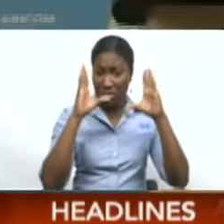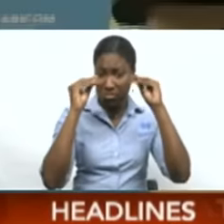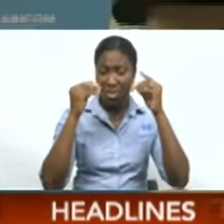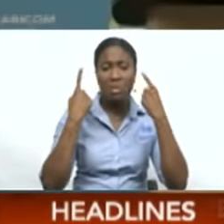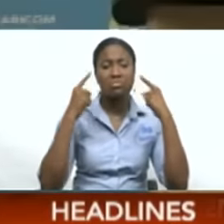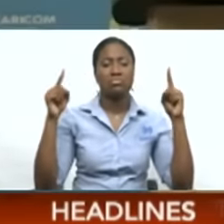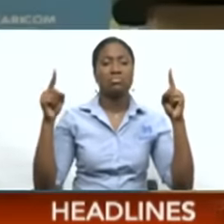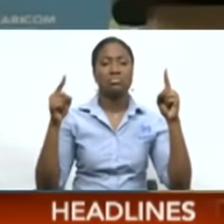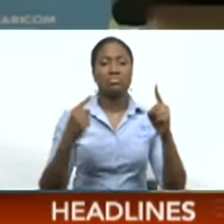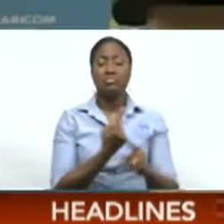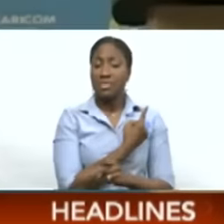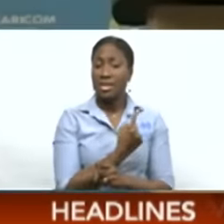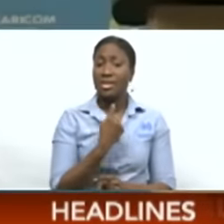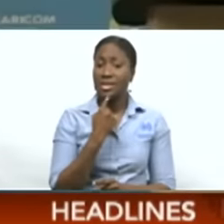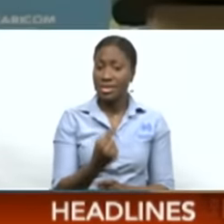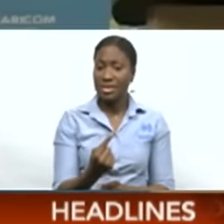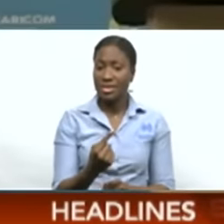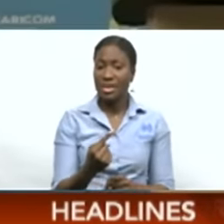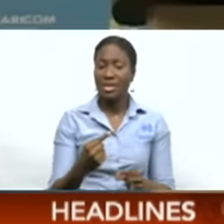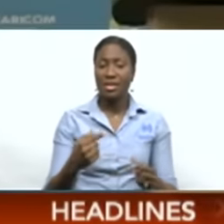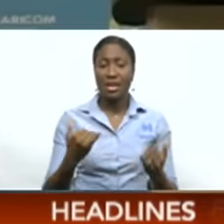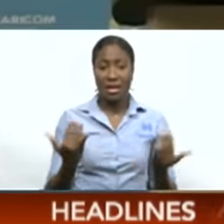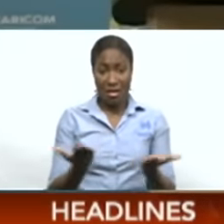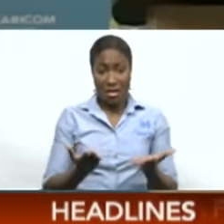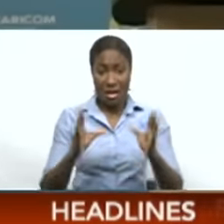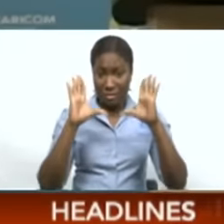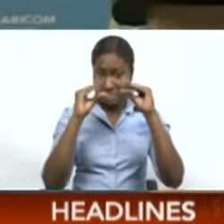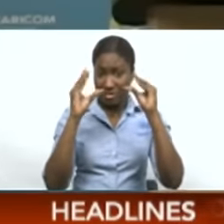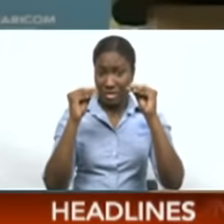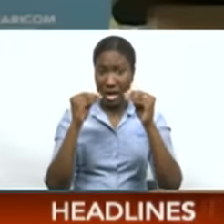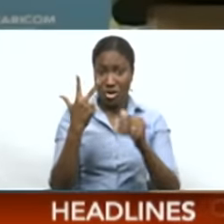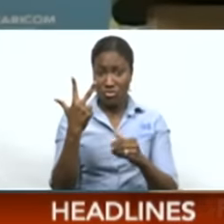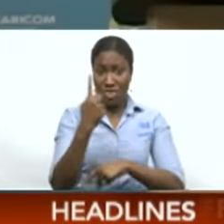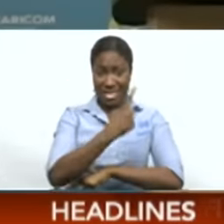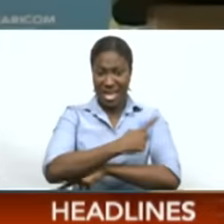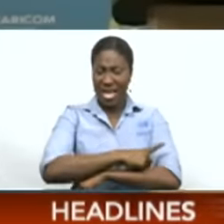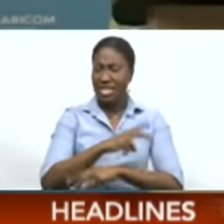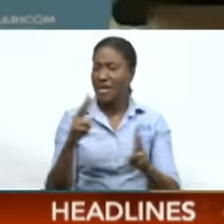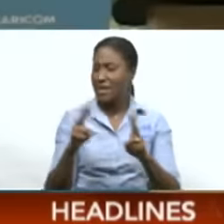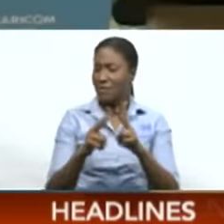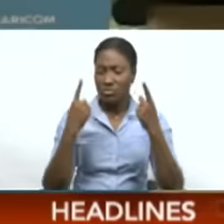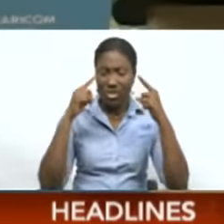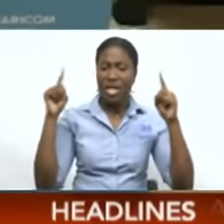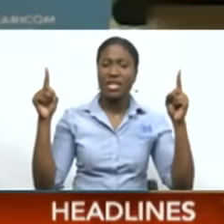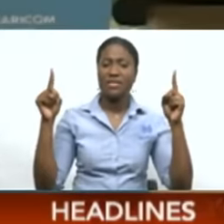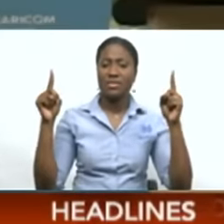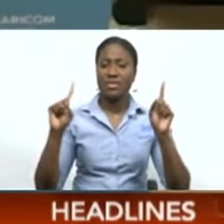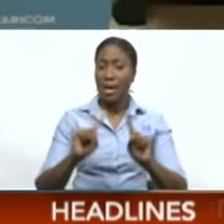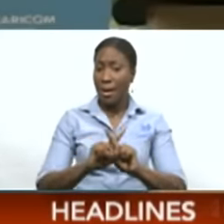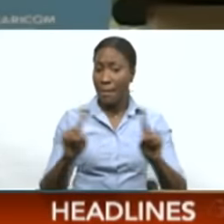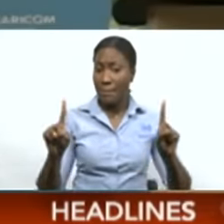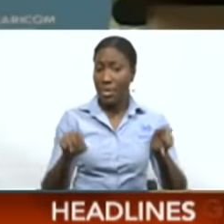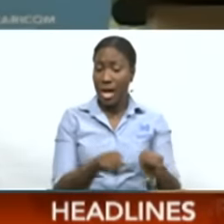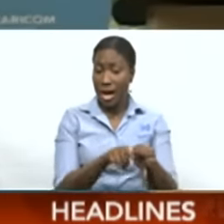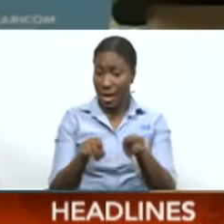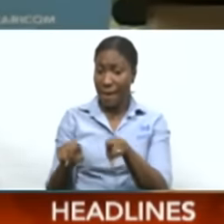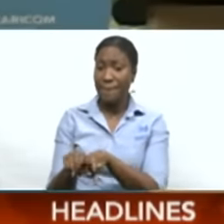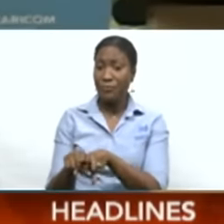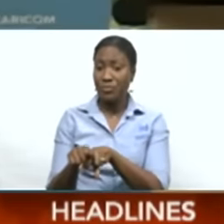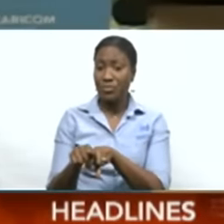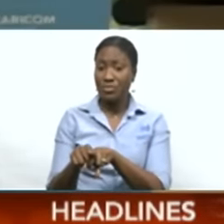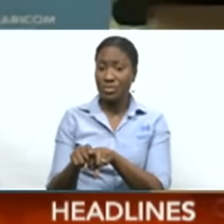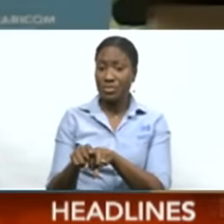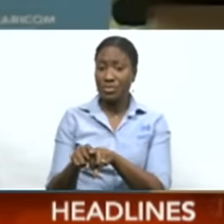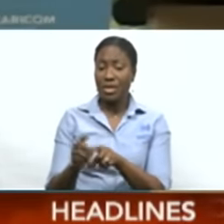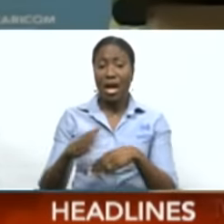We have had a very, very successful three days of conversations. But more than that, we are coming